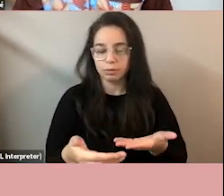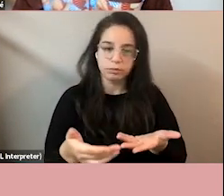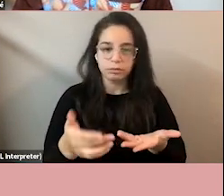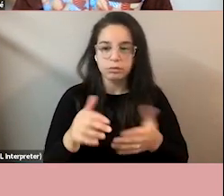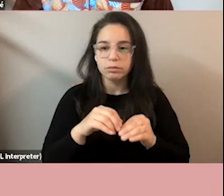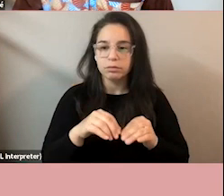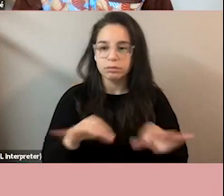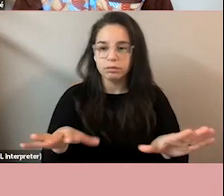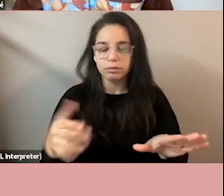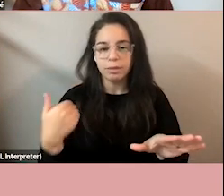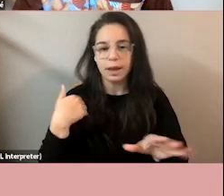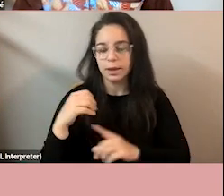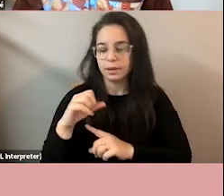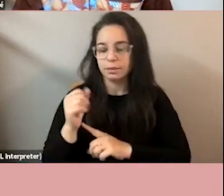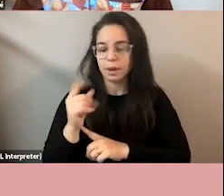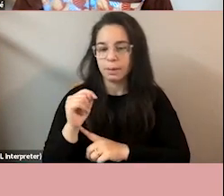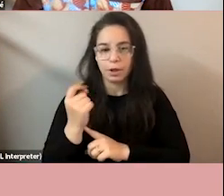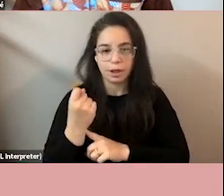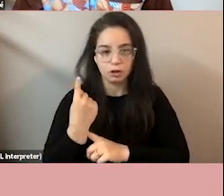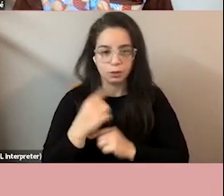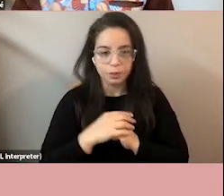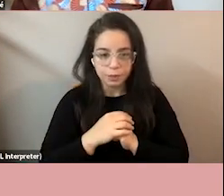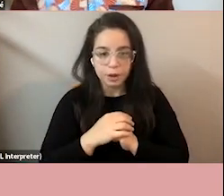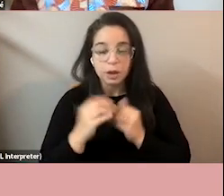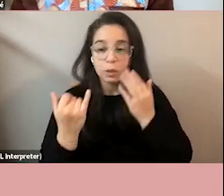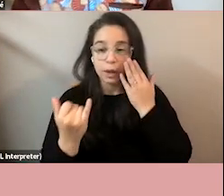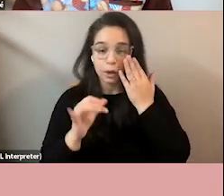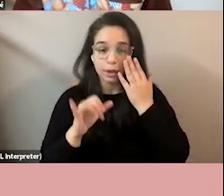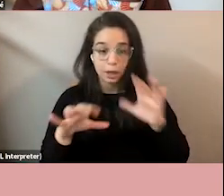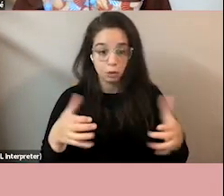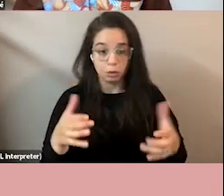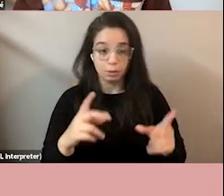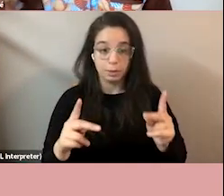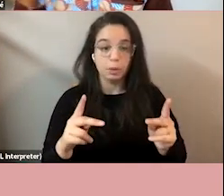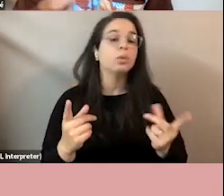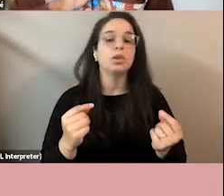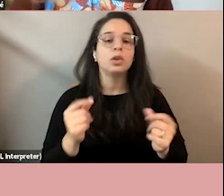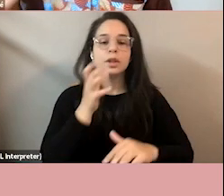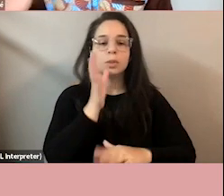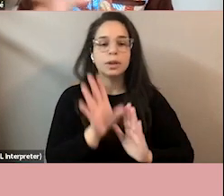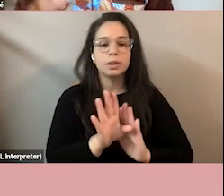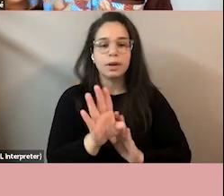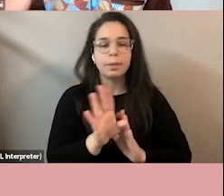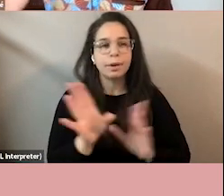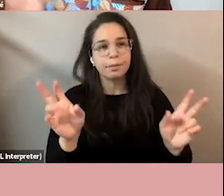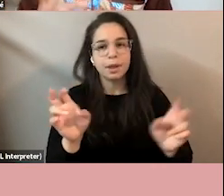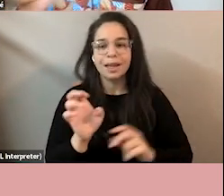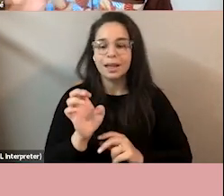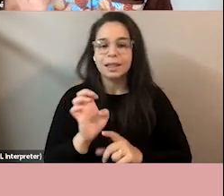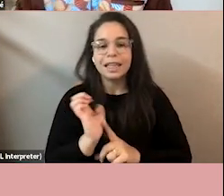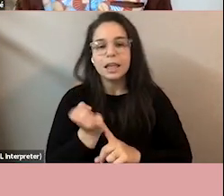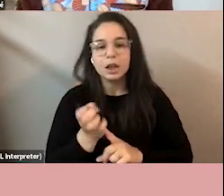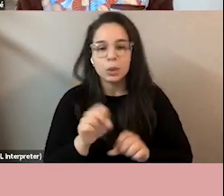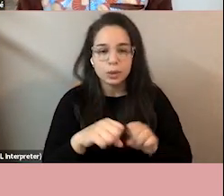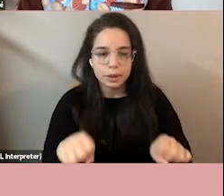year and currently the edi data task force is developing the what we call ecosystem or